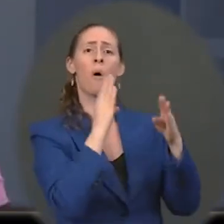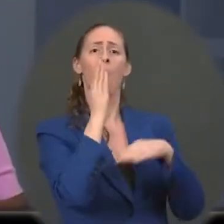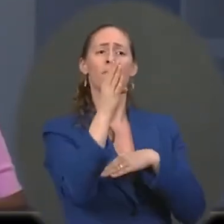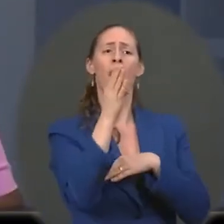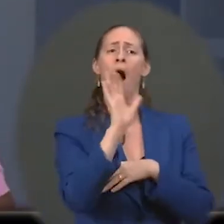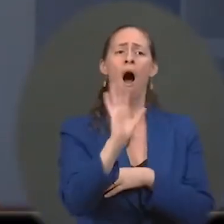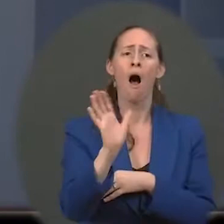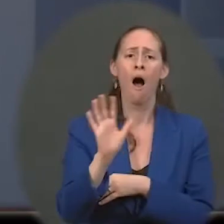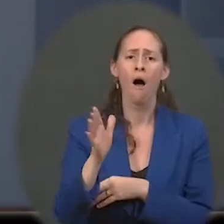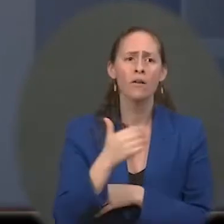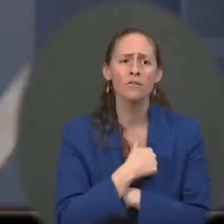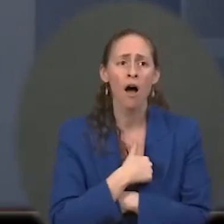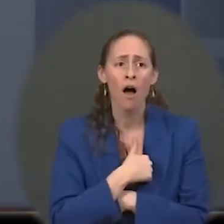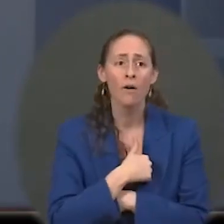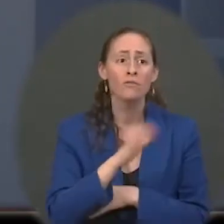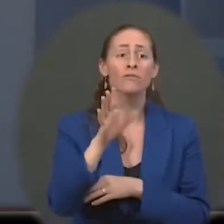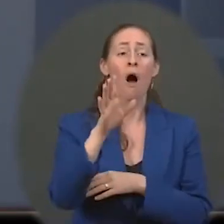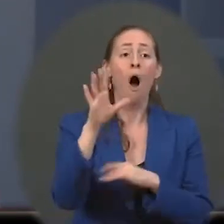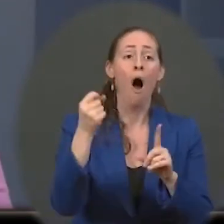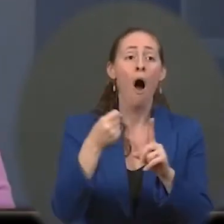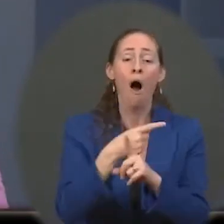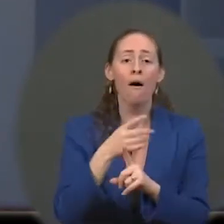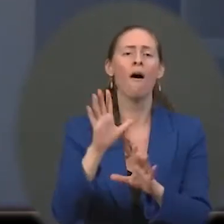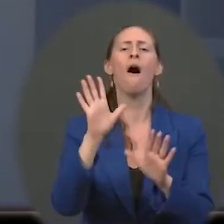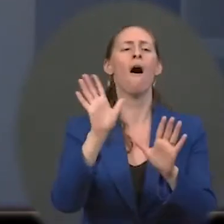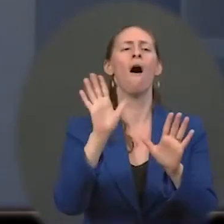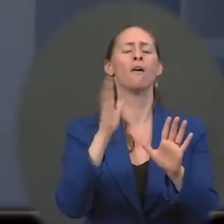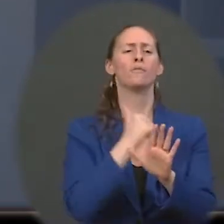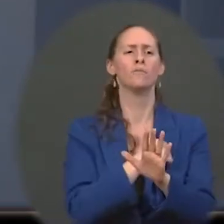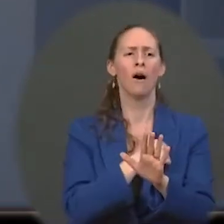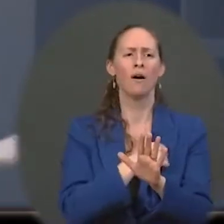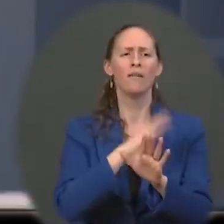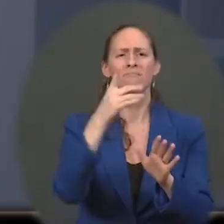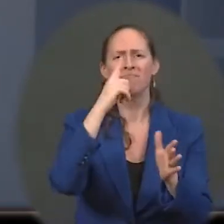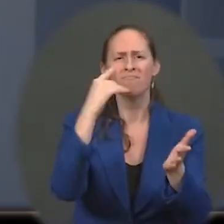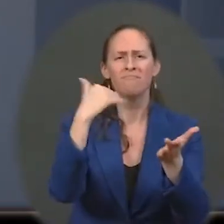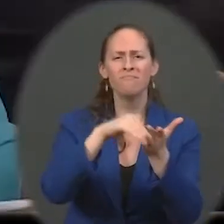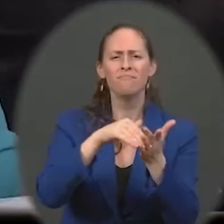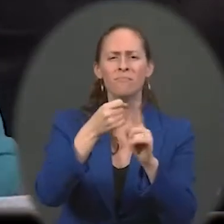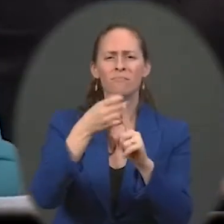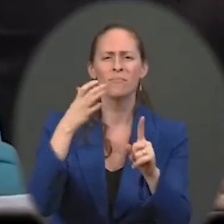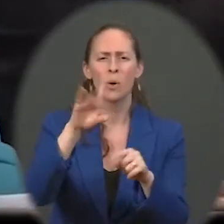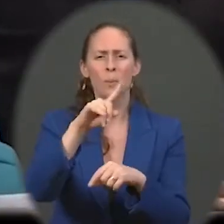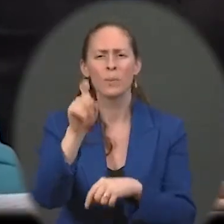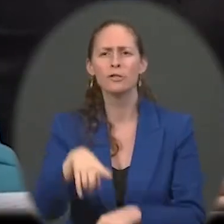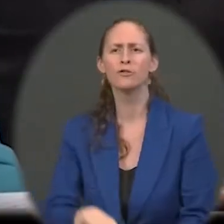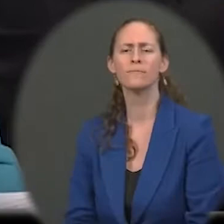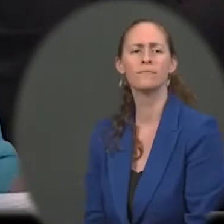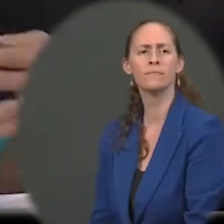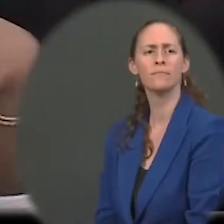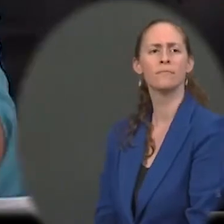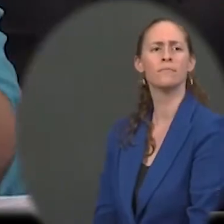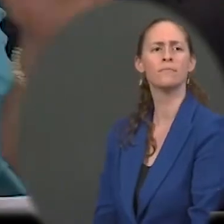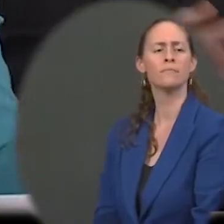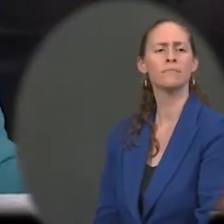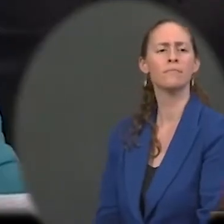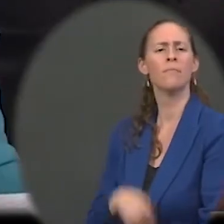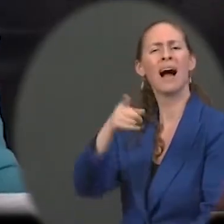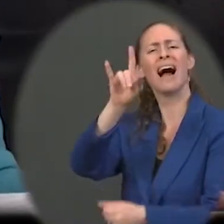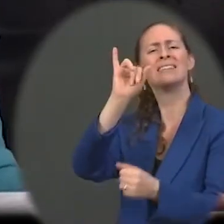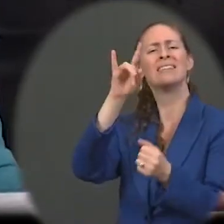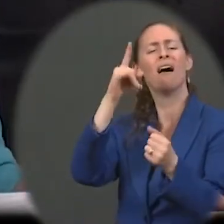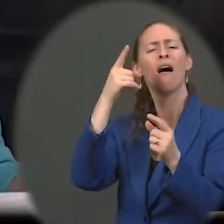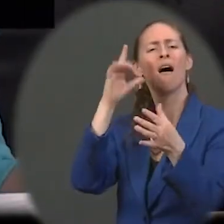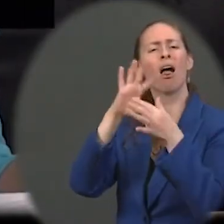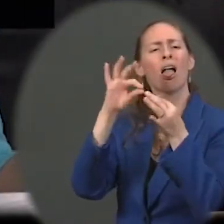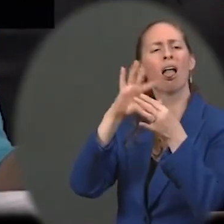Oh, on climate. climate. Oh, I'm so sorry. When it comes, can you say more? The You mentioned a report that you were signing that showed, even if there